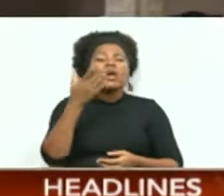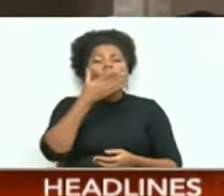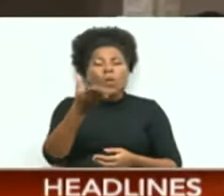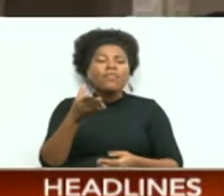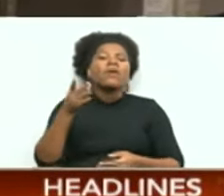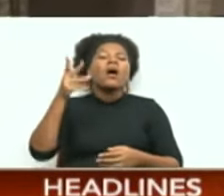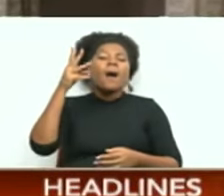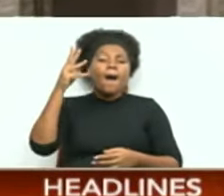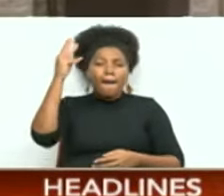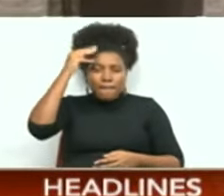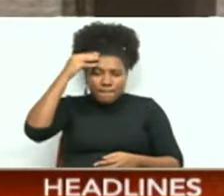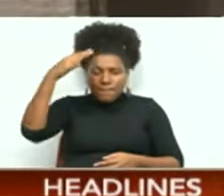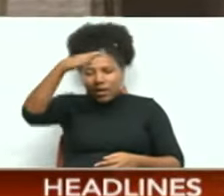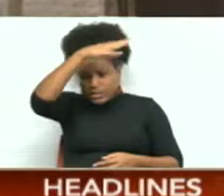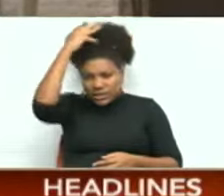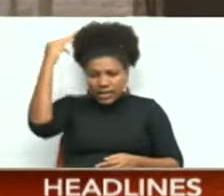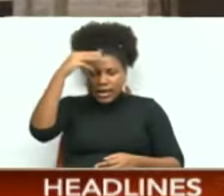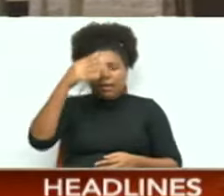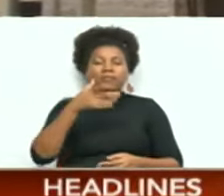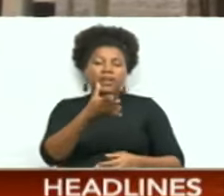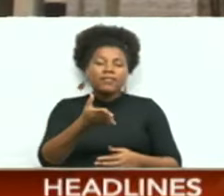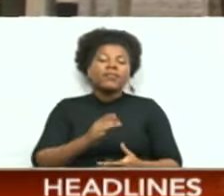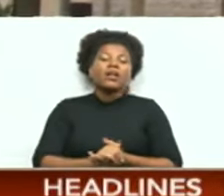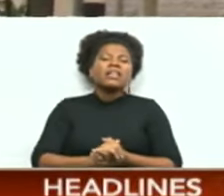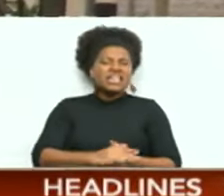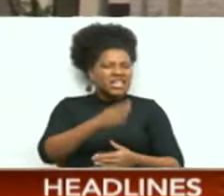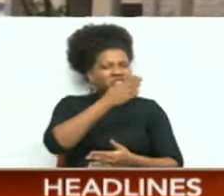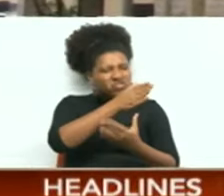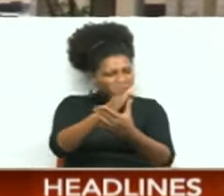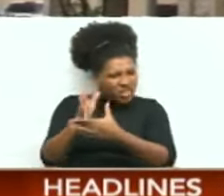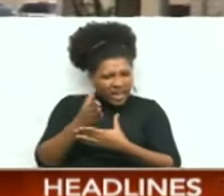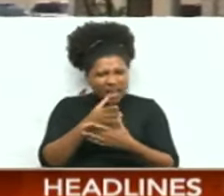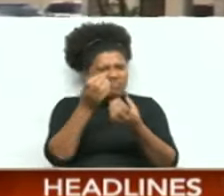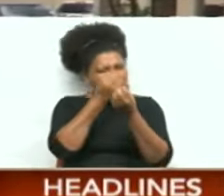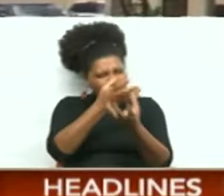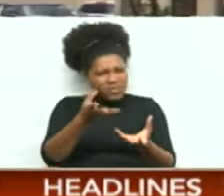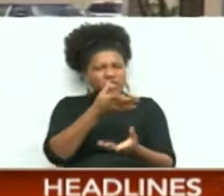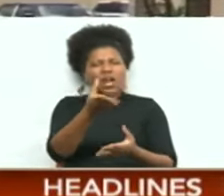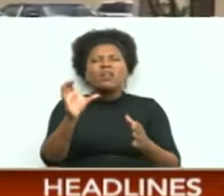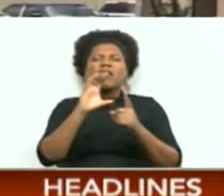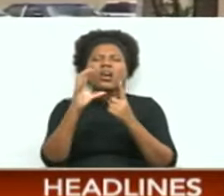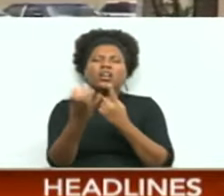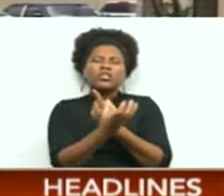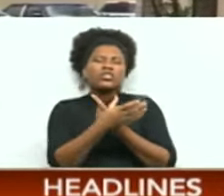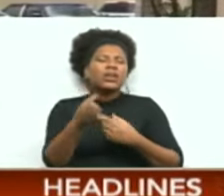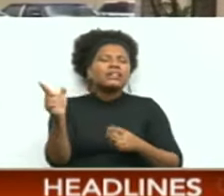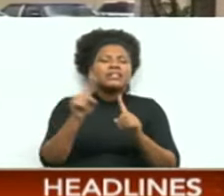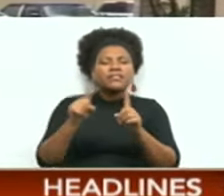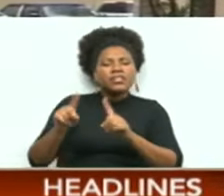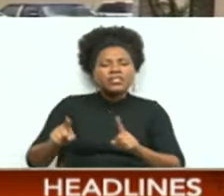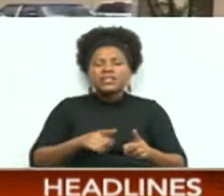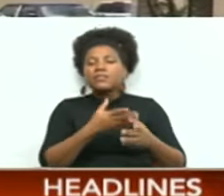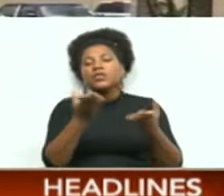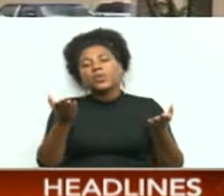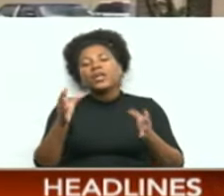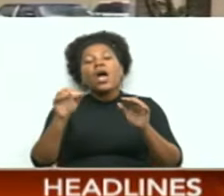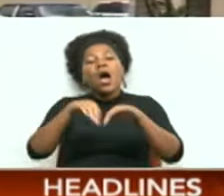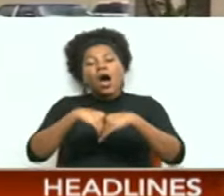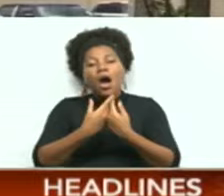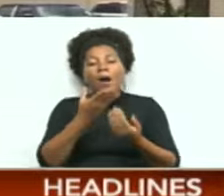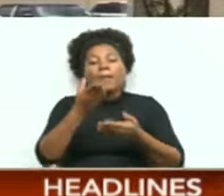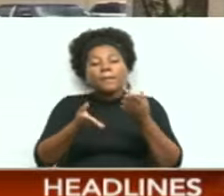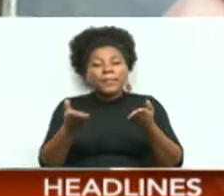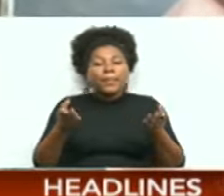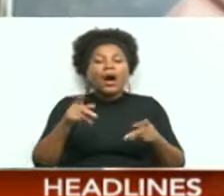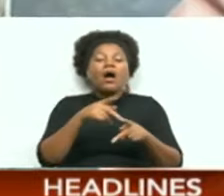Reflecting on his journey, Sheik Adam shares insights into the cultural nuances between the observance of Islam in TNT and